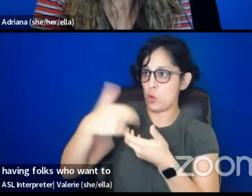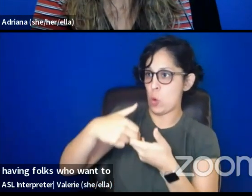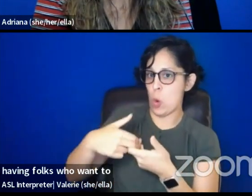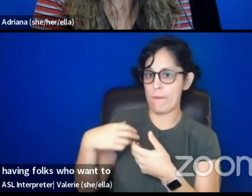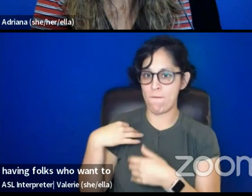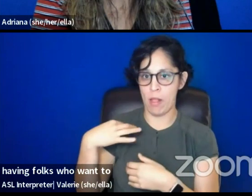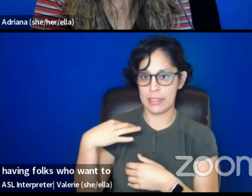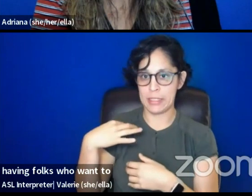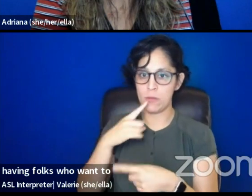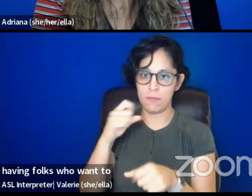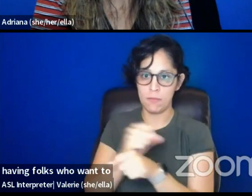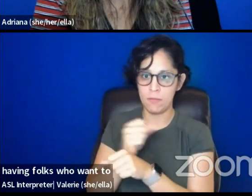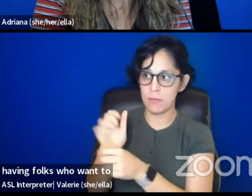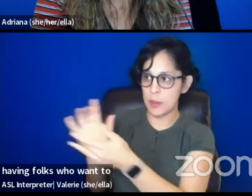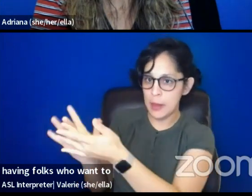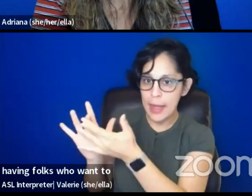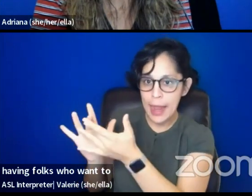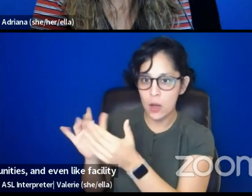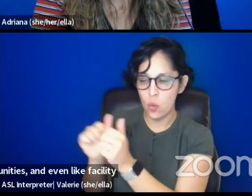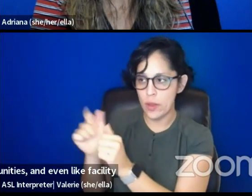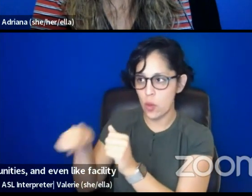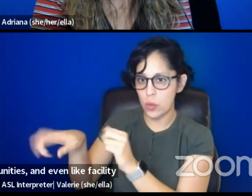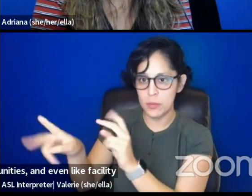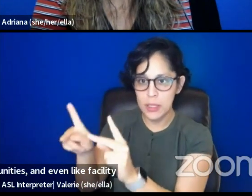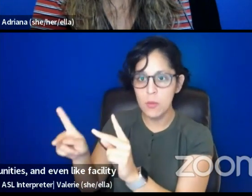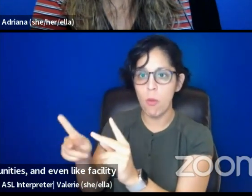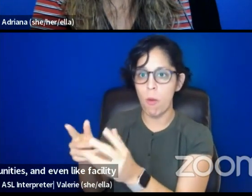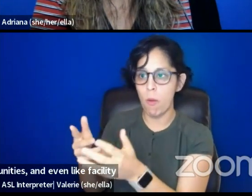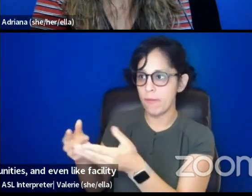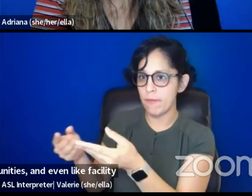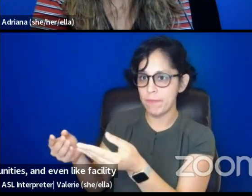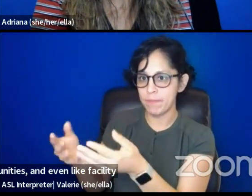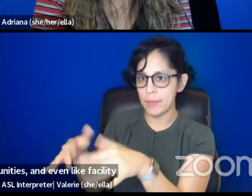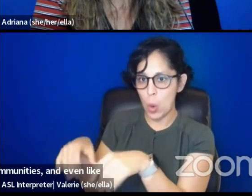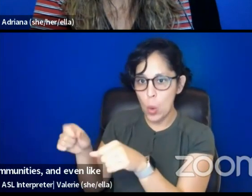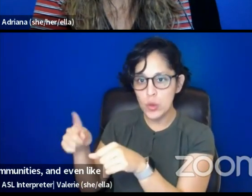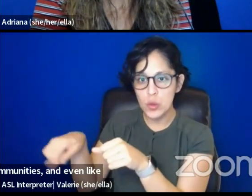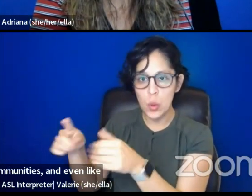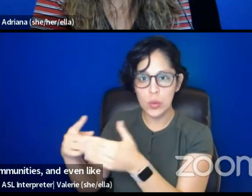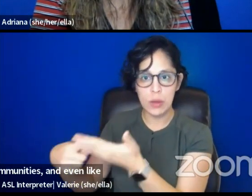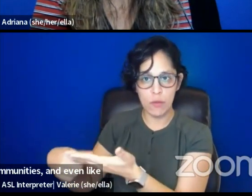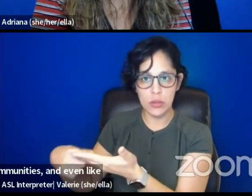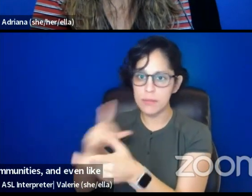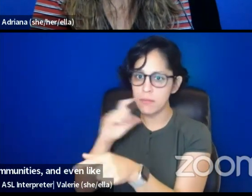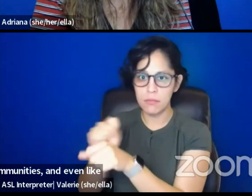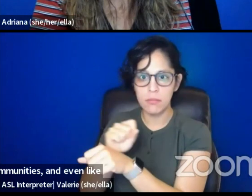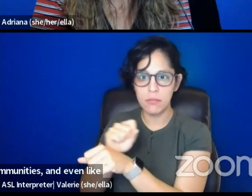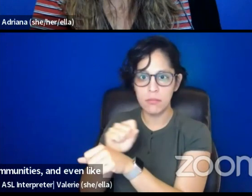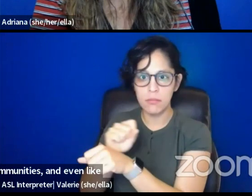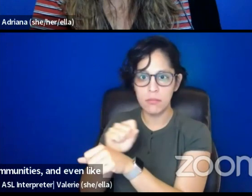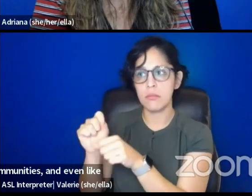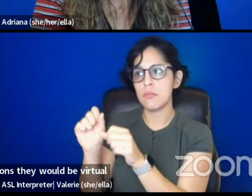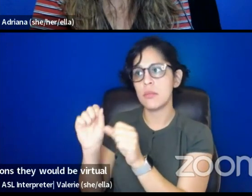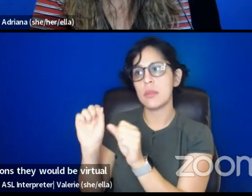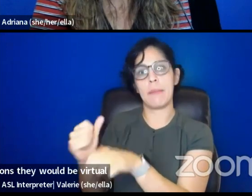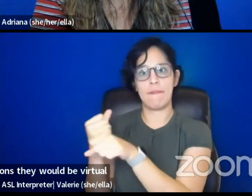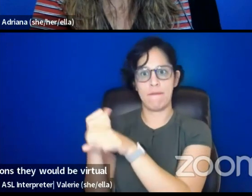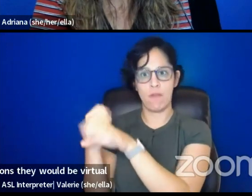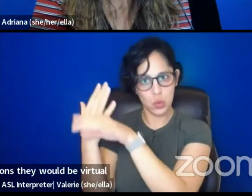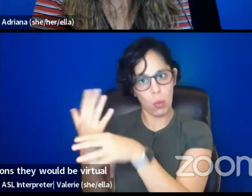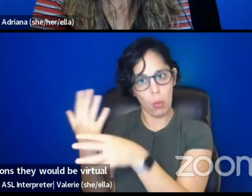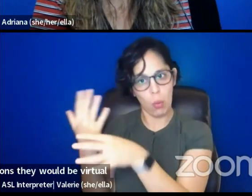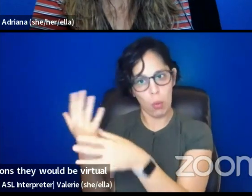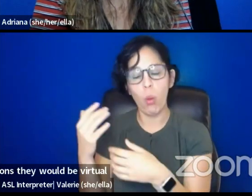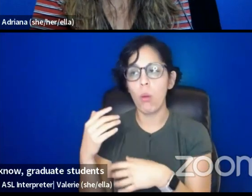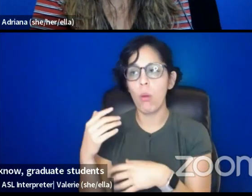communities, and even, like, facilitate those conversations, they would be virtual, where we talk to, you know, graduate